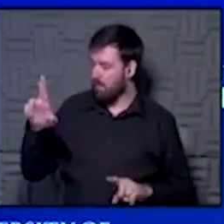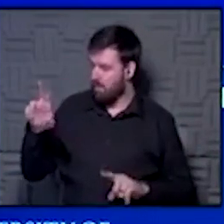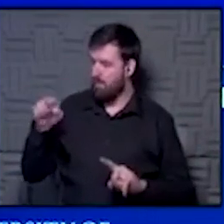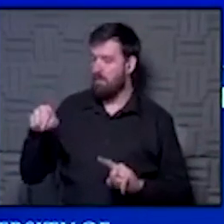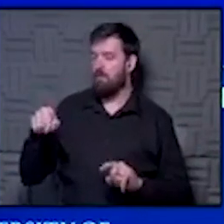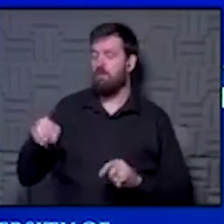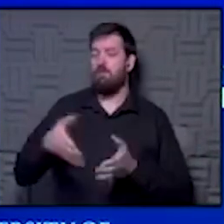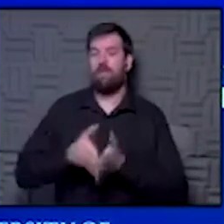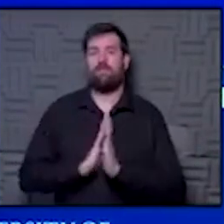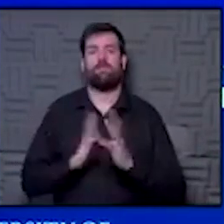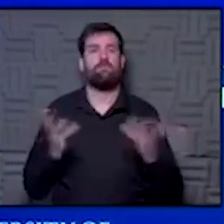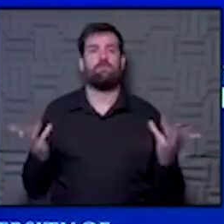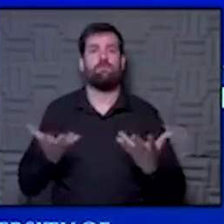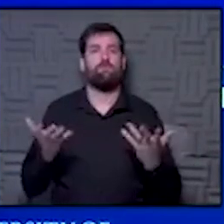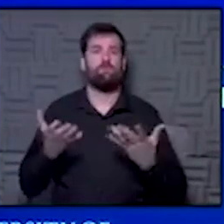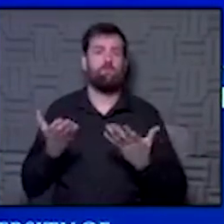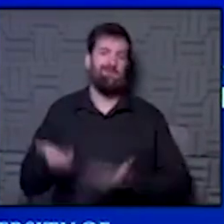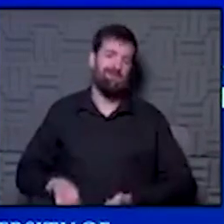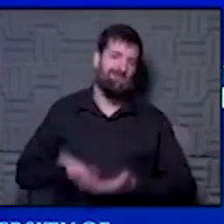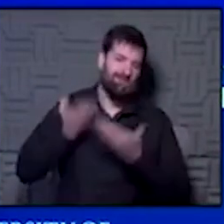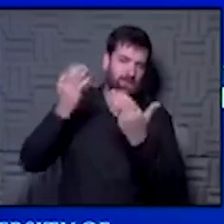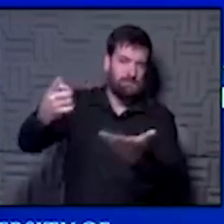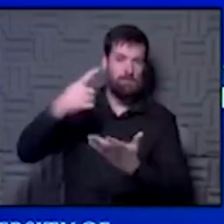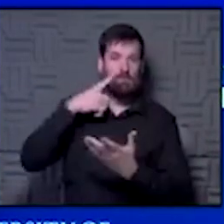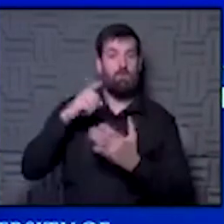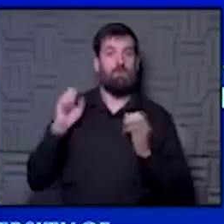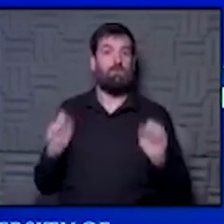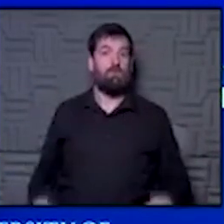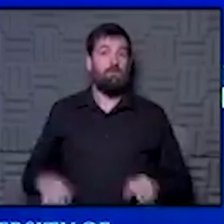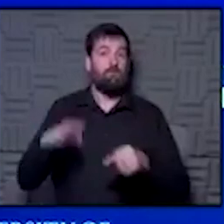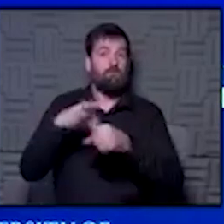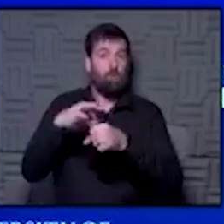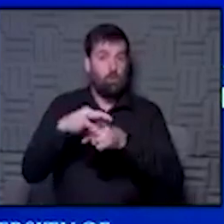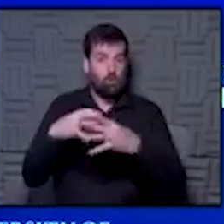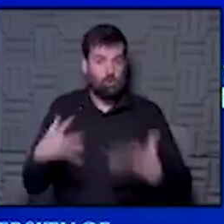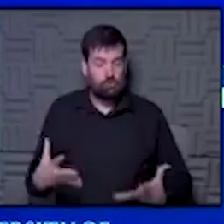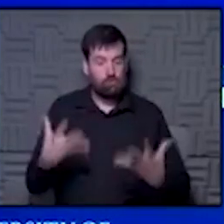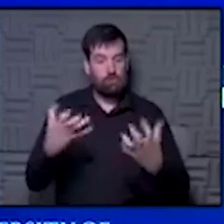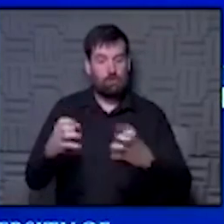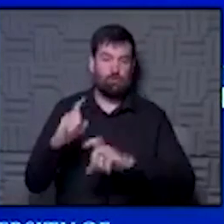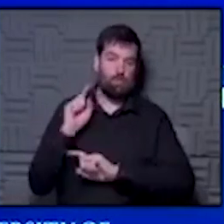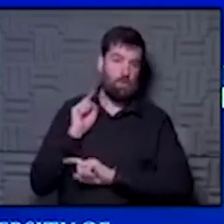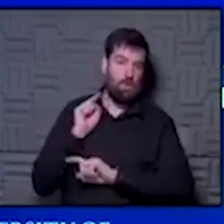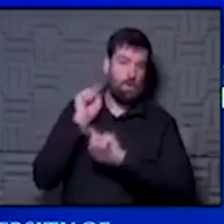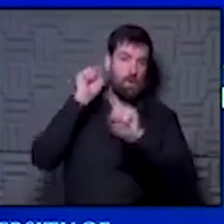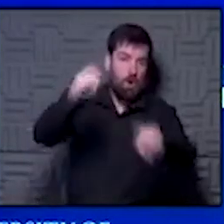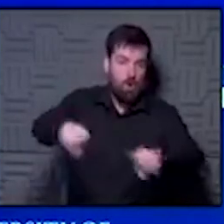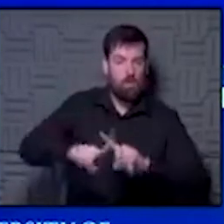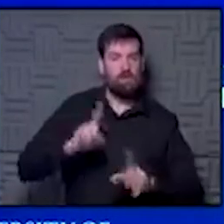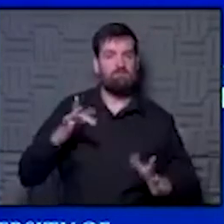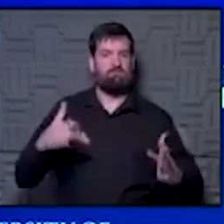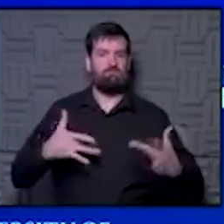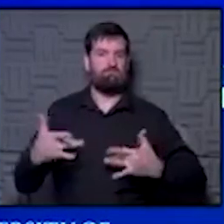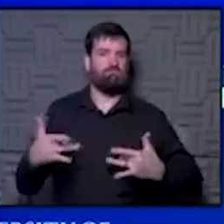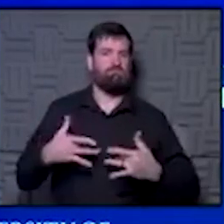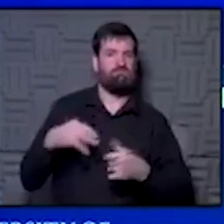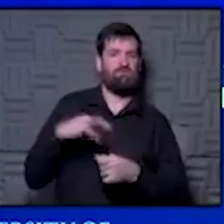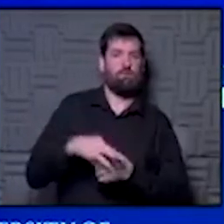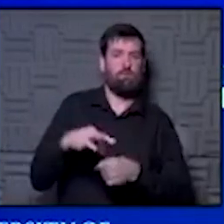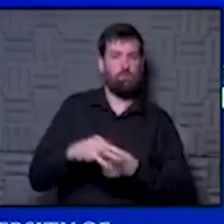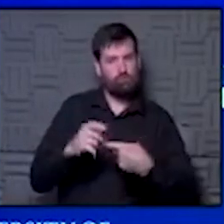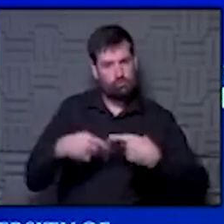what advice can you give to prospective voters who really want to go to the polls, but they're worried about voting during a pandemic?